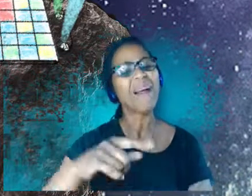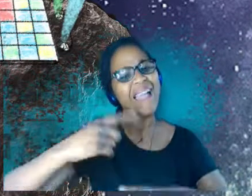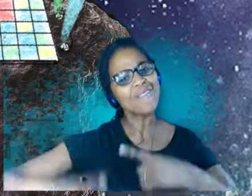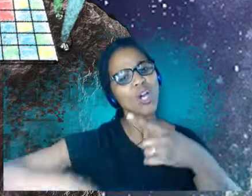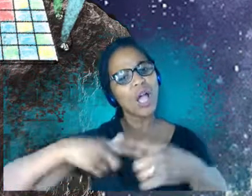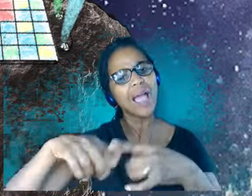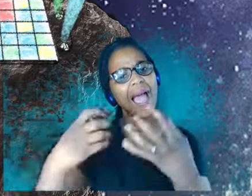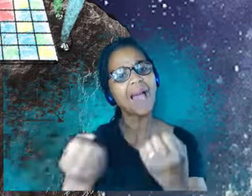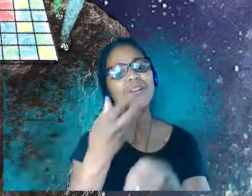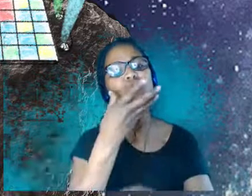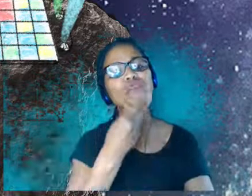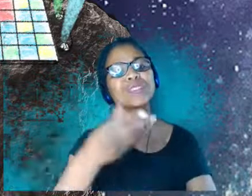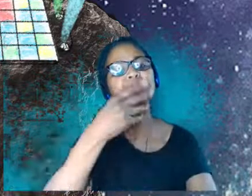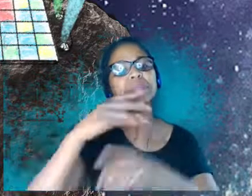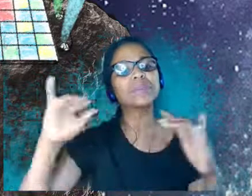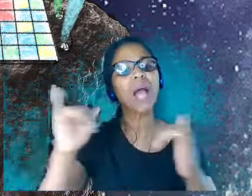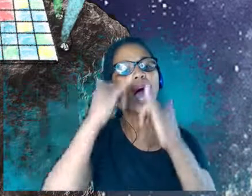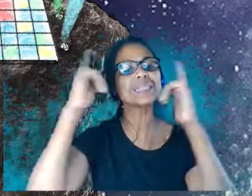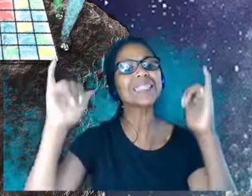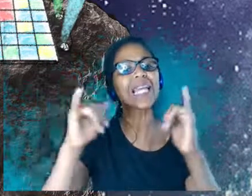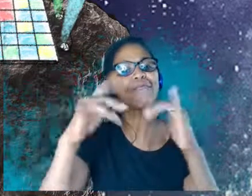studio, and obviously, um,